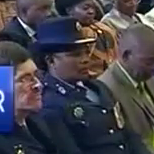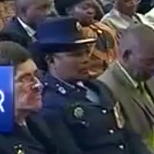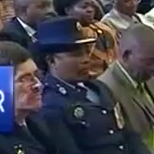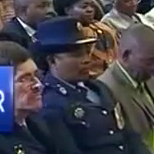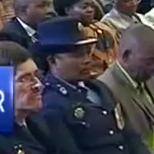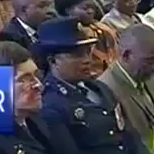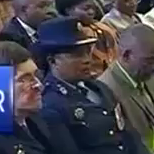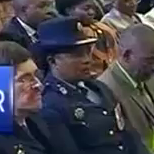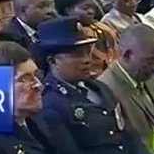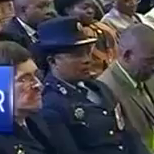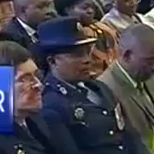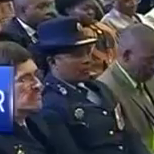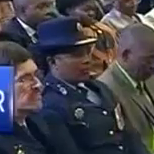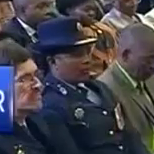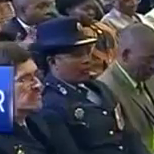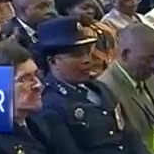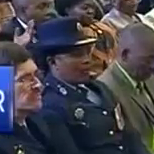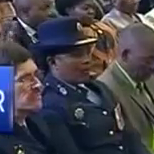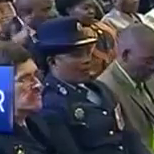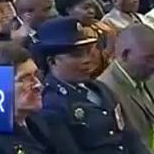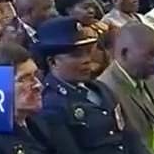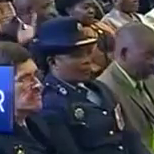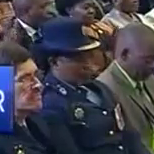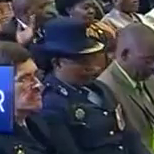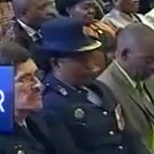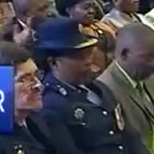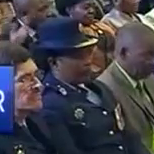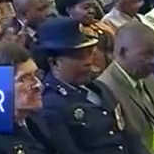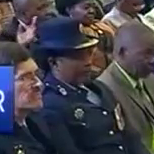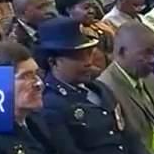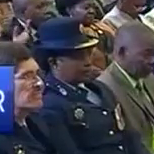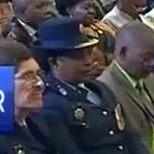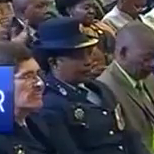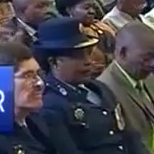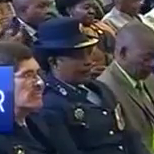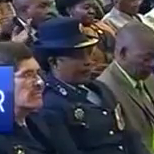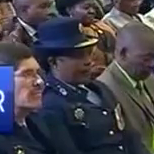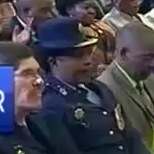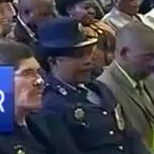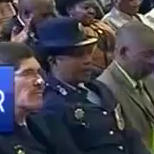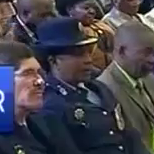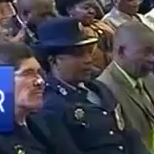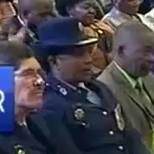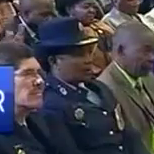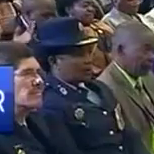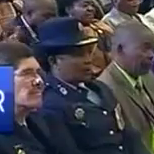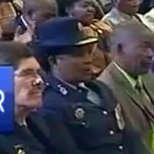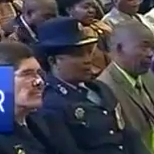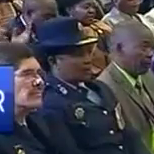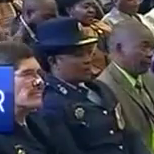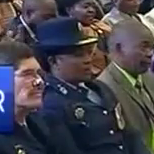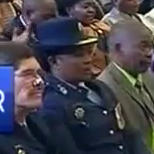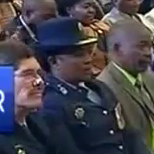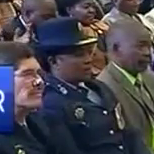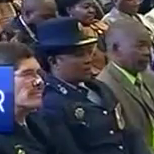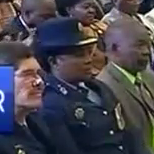artisans who will be located in these facilities and they will do maintenance there. That job does